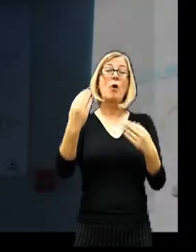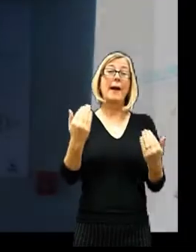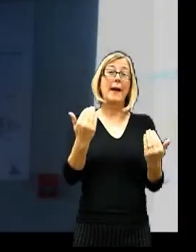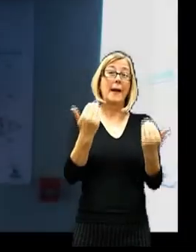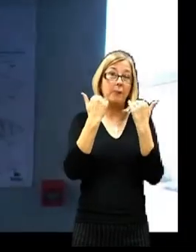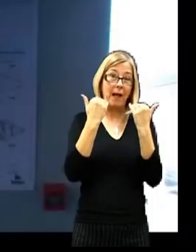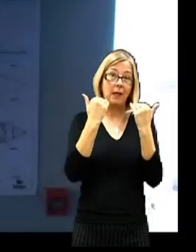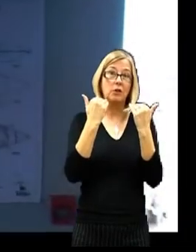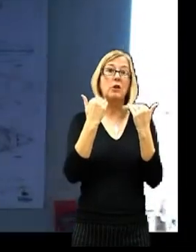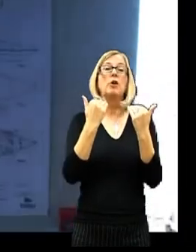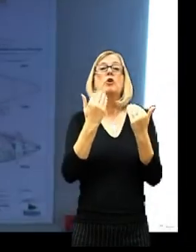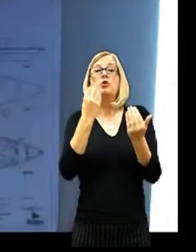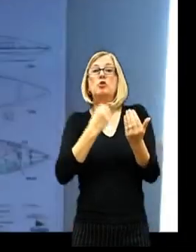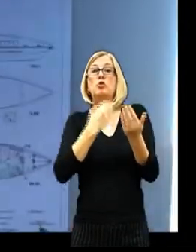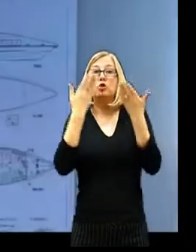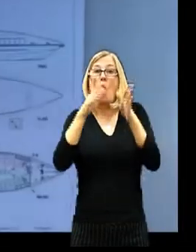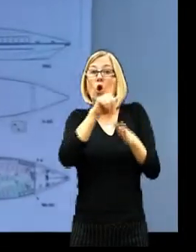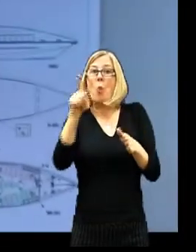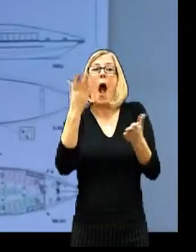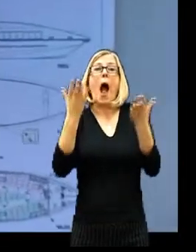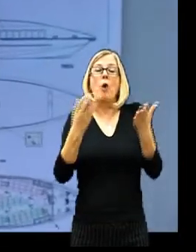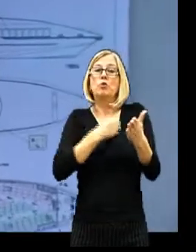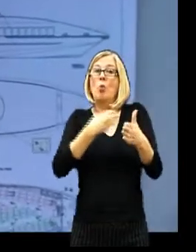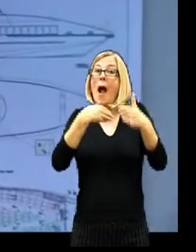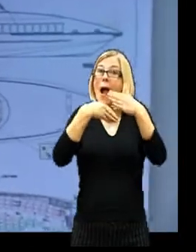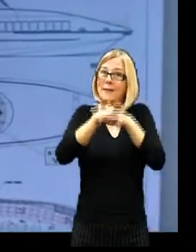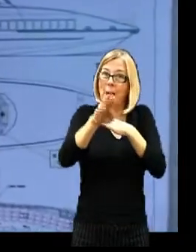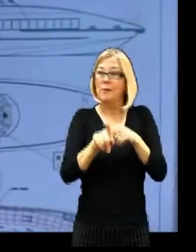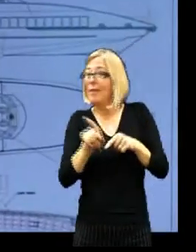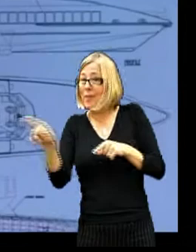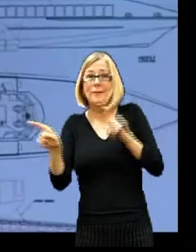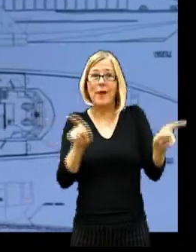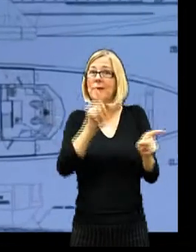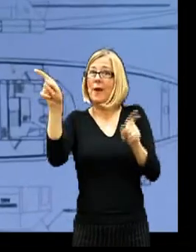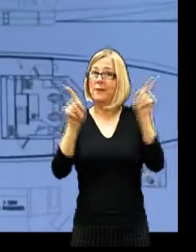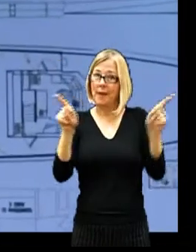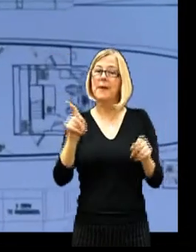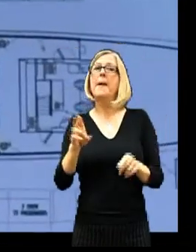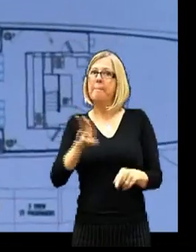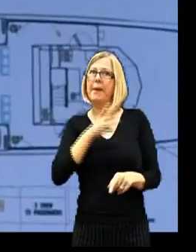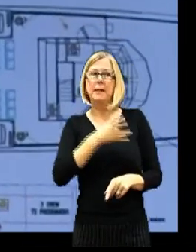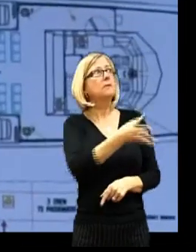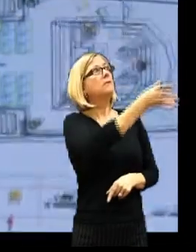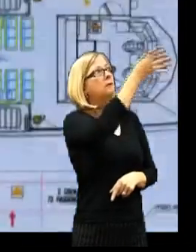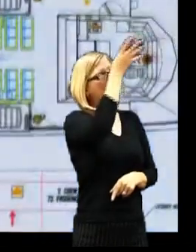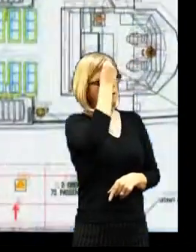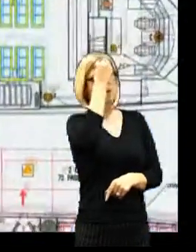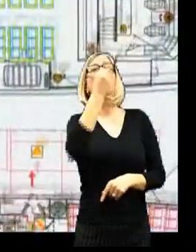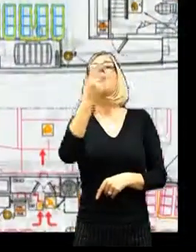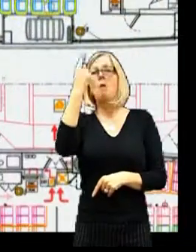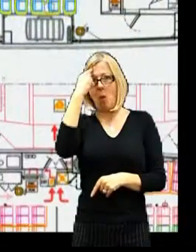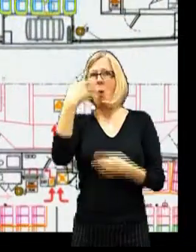fire evacuation procedures, outlining the layout of the vessel and assigned assembly points for each colour-coded area.